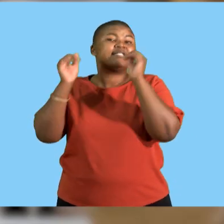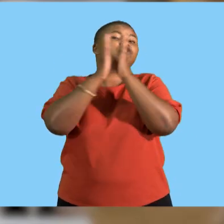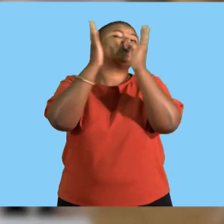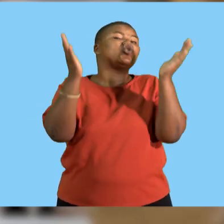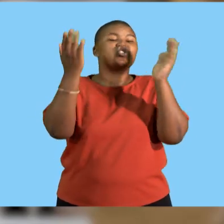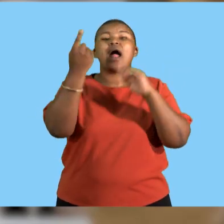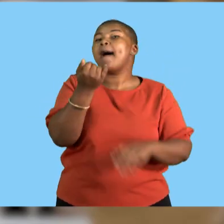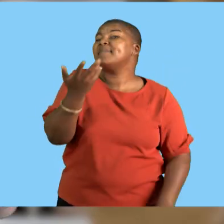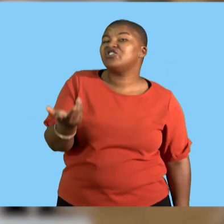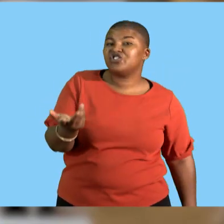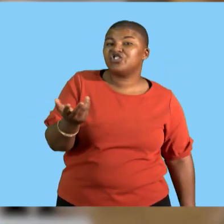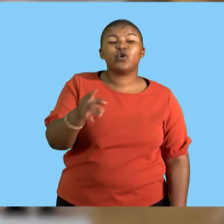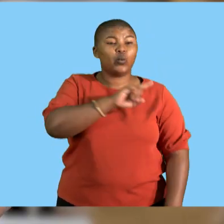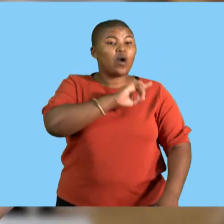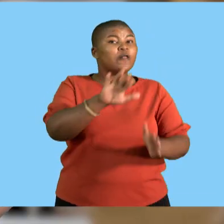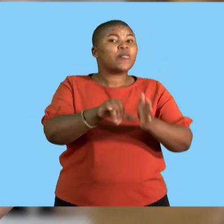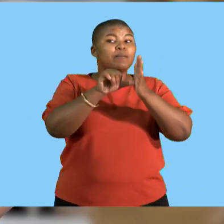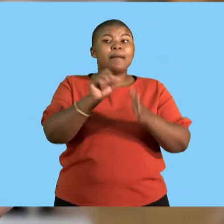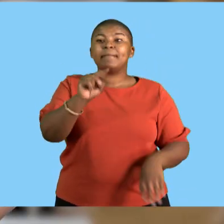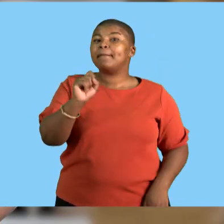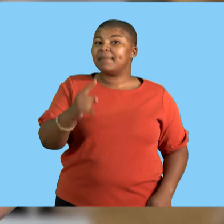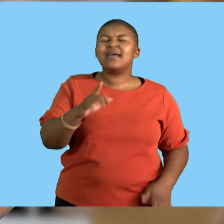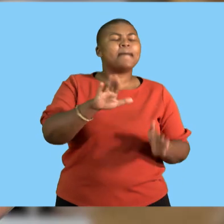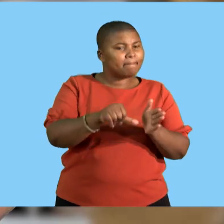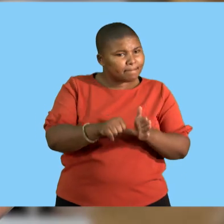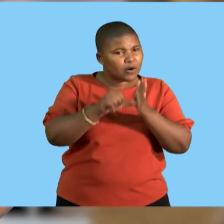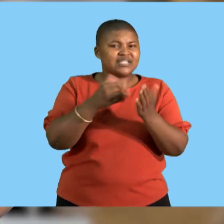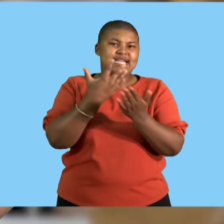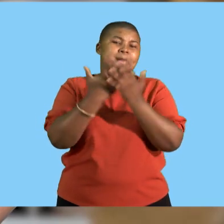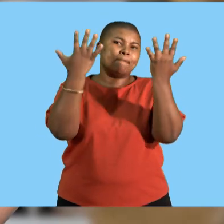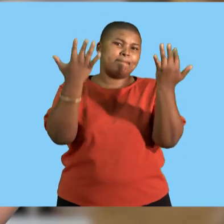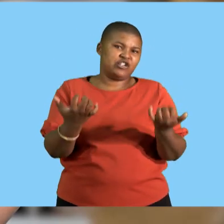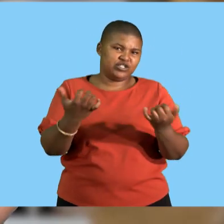going to be. Why is it important? It is important so that you can budget.